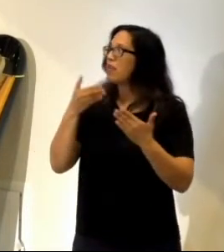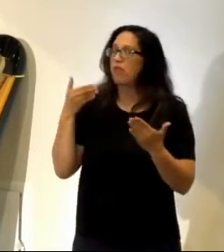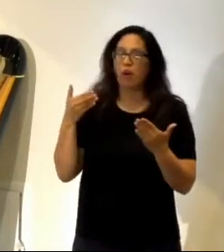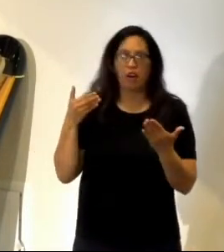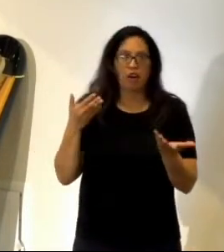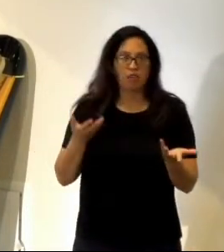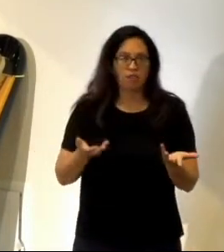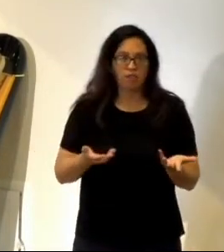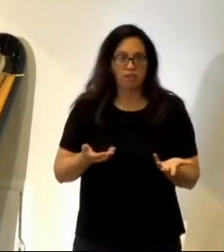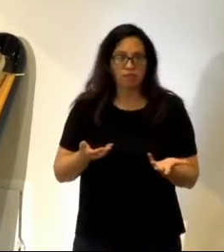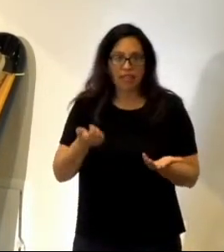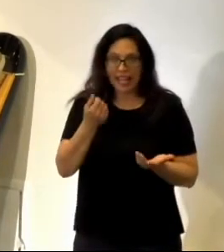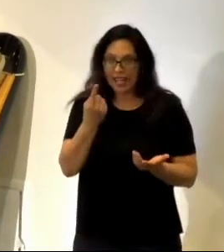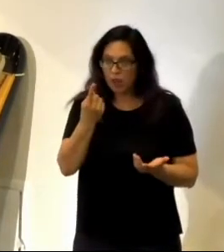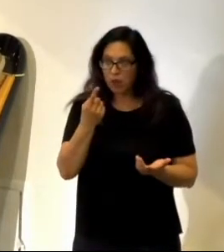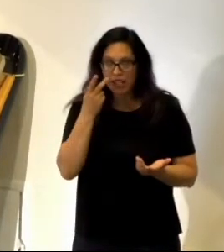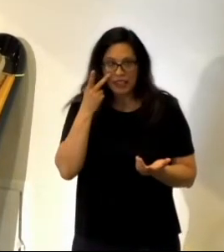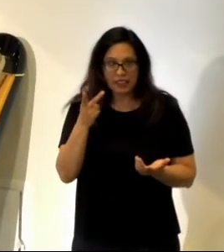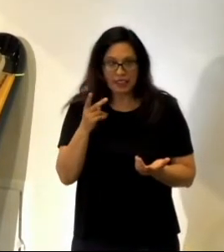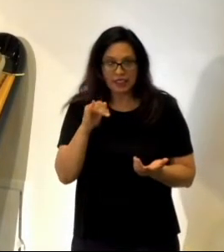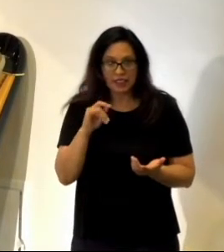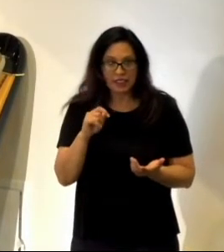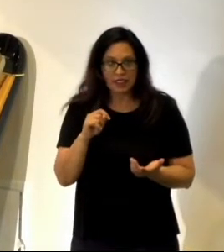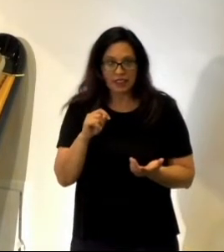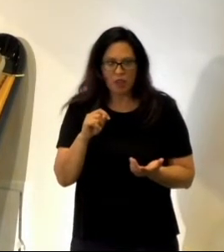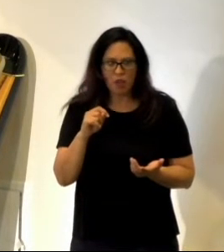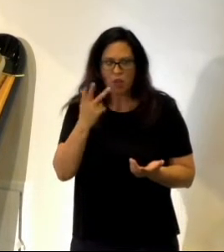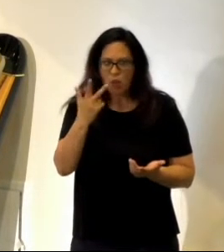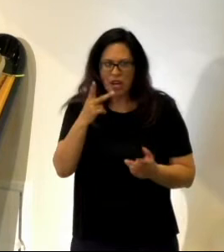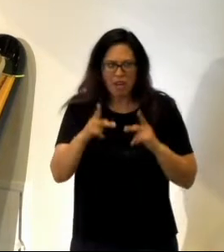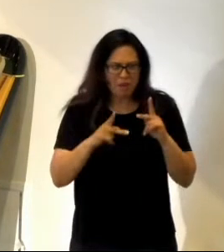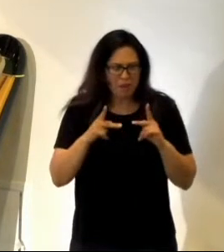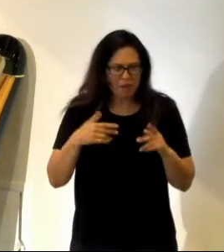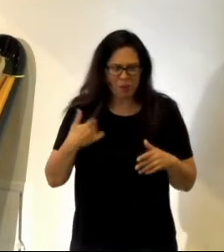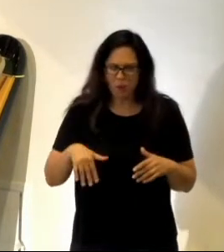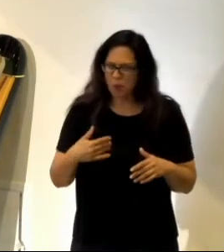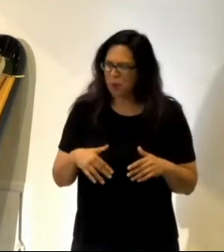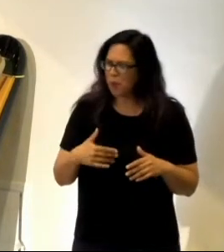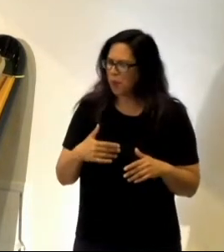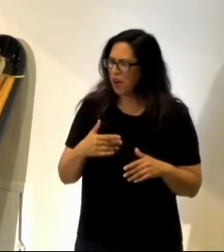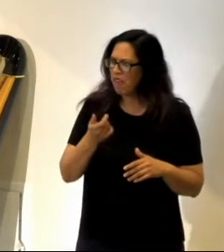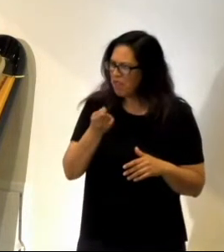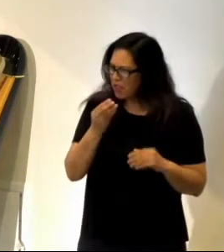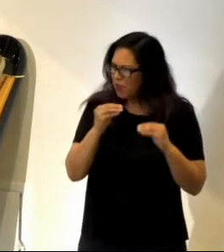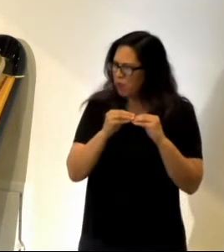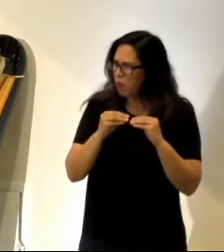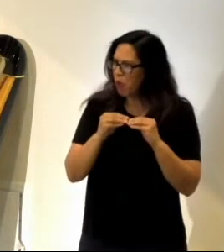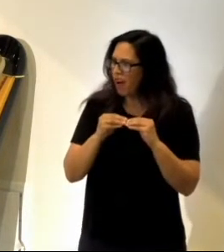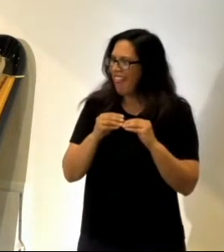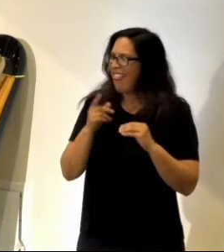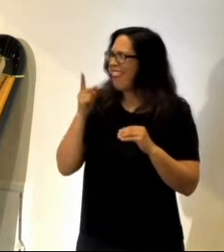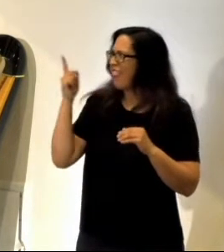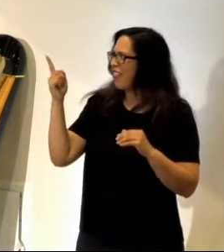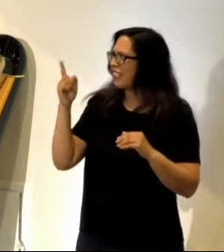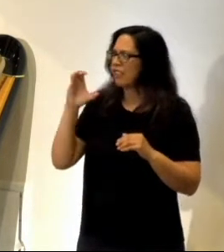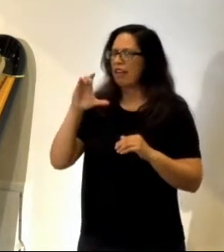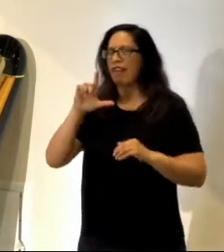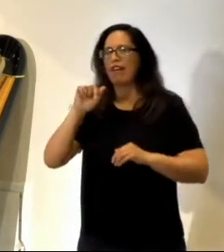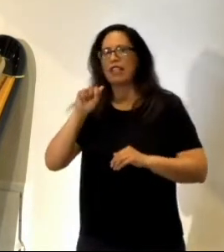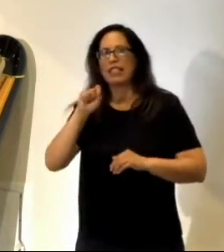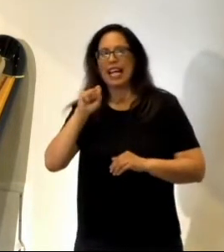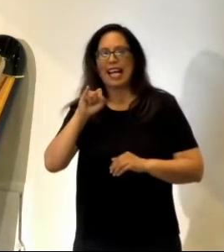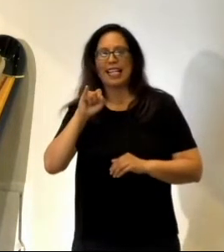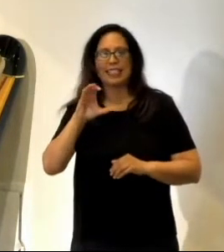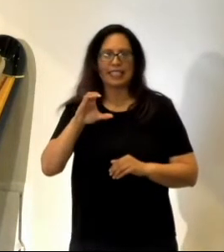this one? Only three people. That's wild. Okay, a couple more over here. This is the classic stained glass